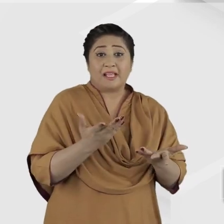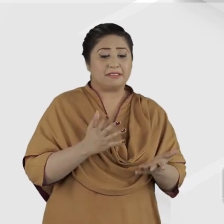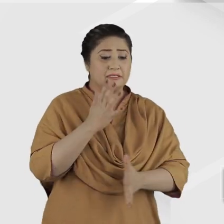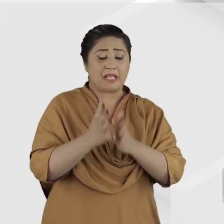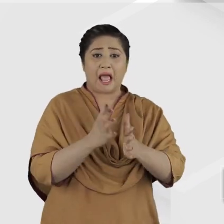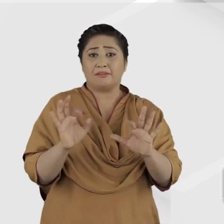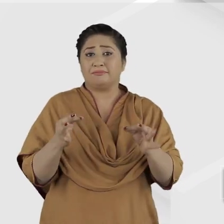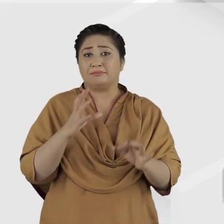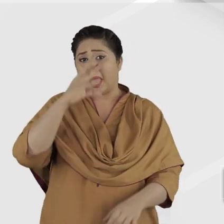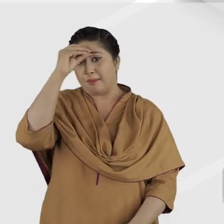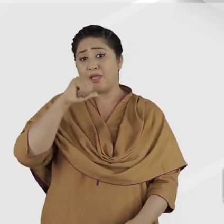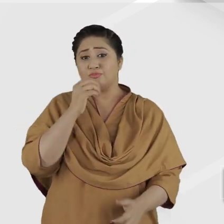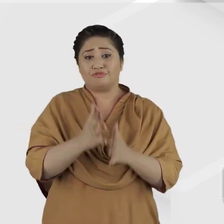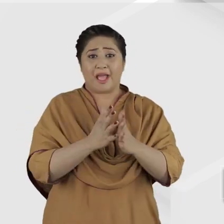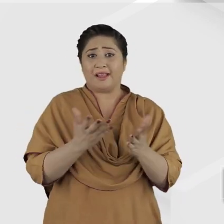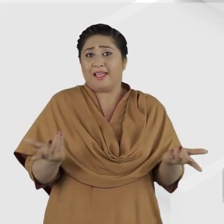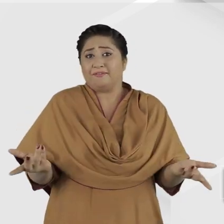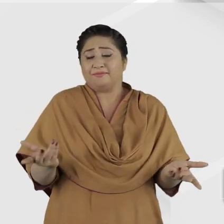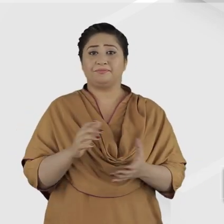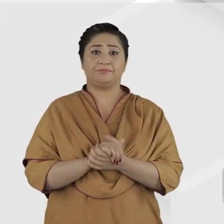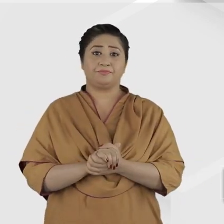grow up in a language vacuum.